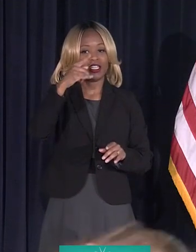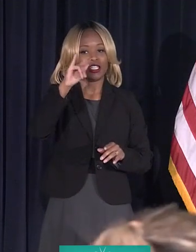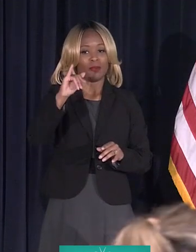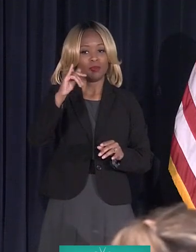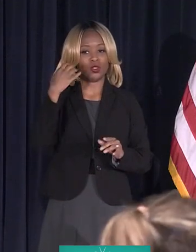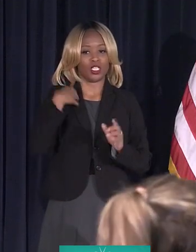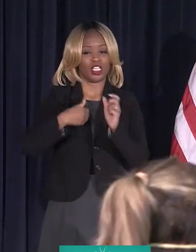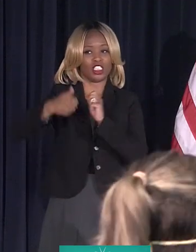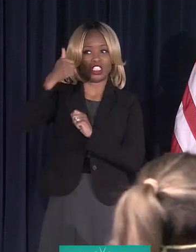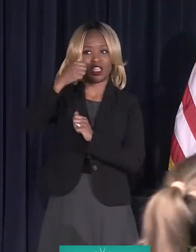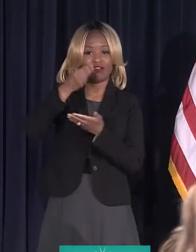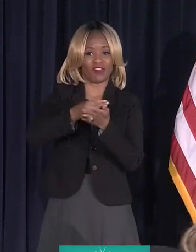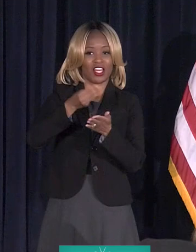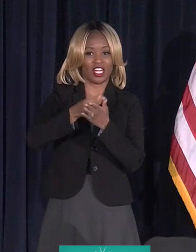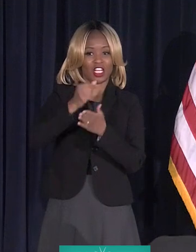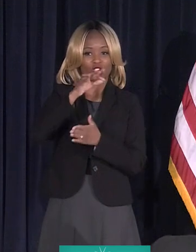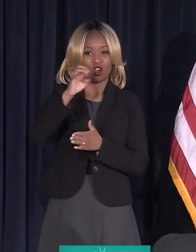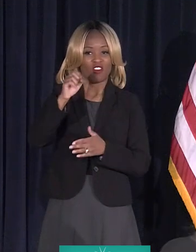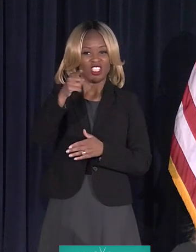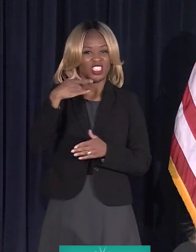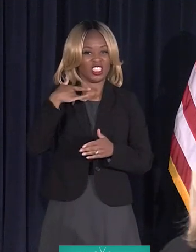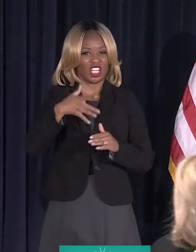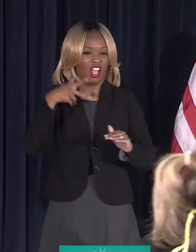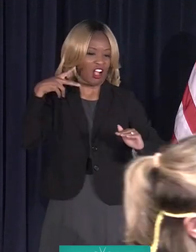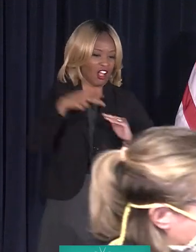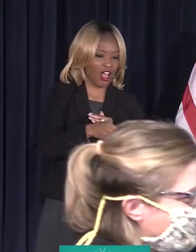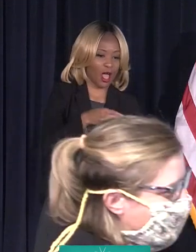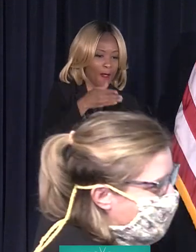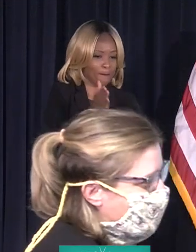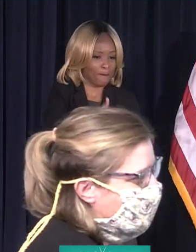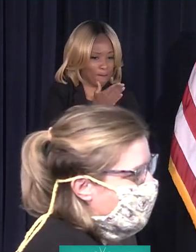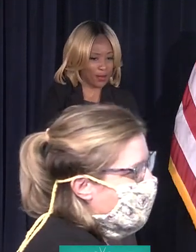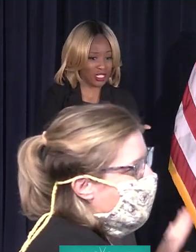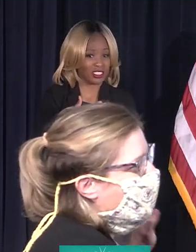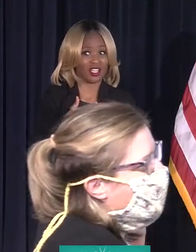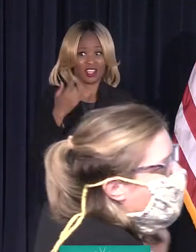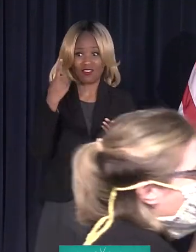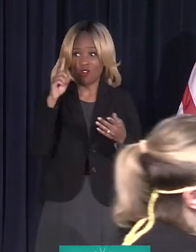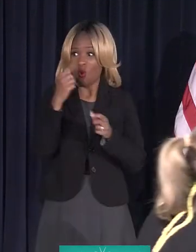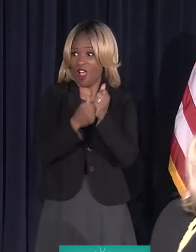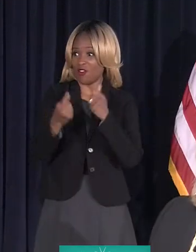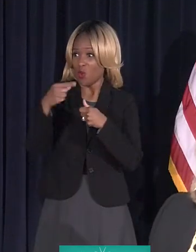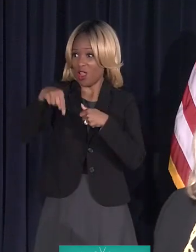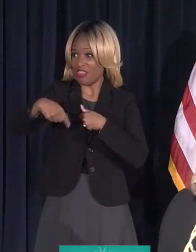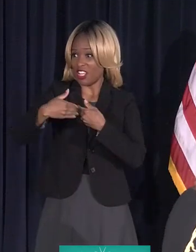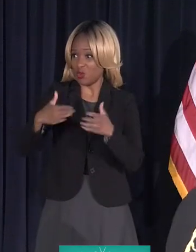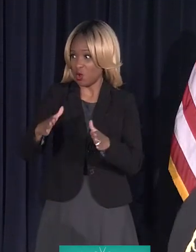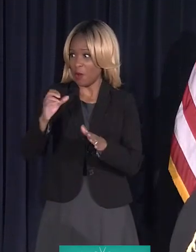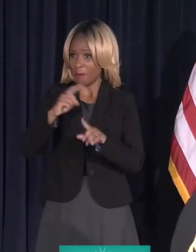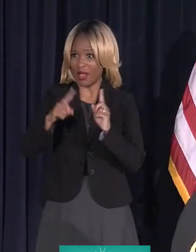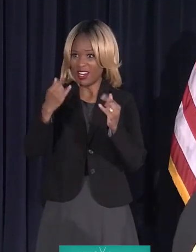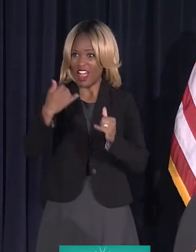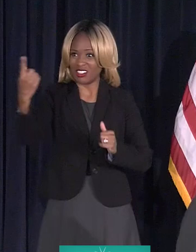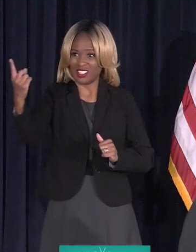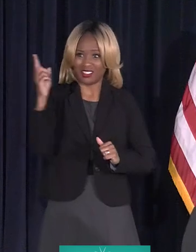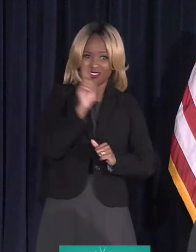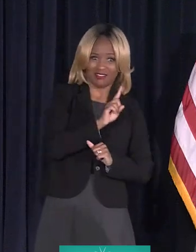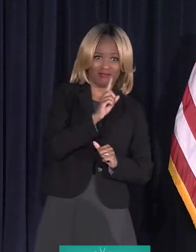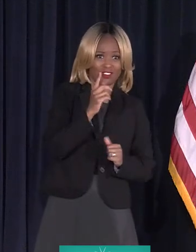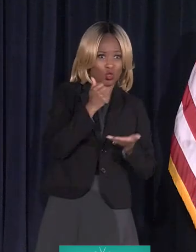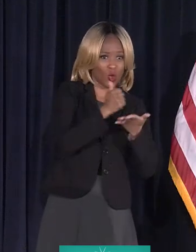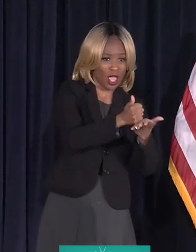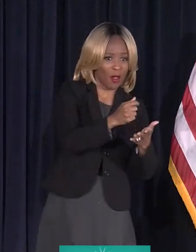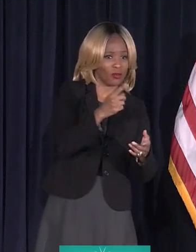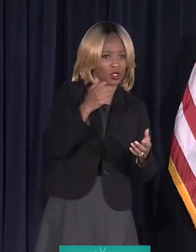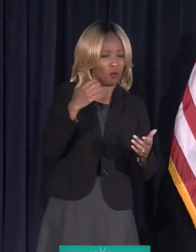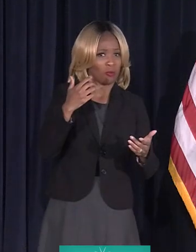officer. Normally, she cuts the budget of every person in this room, but she's coming to the front to help you. So we're all anxious to hear how she does it. Katie, come on up.